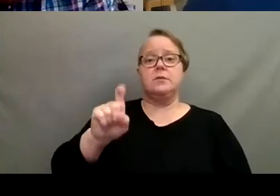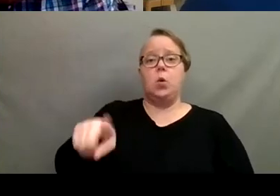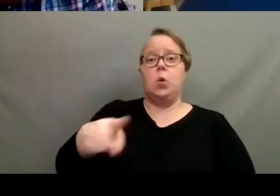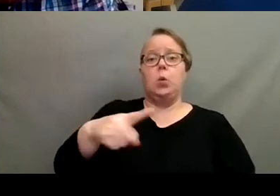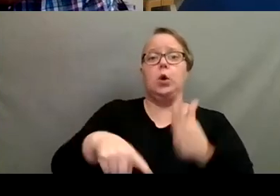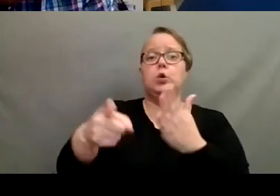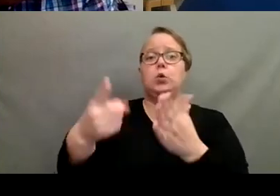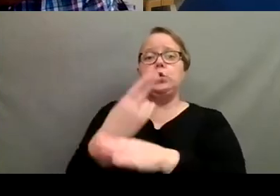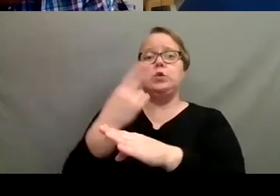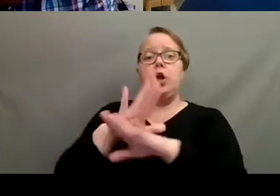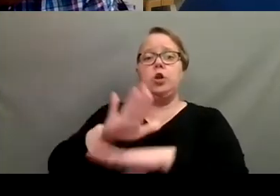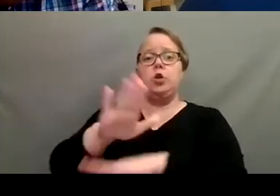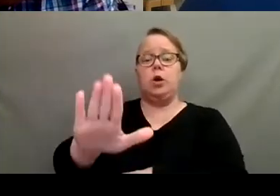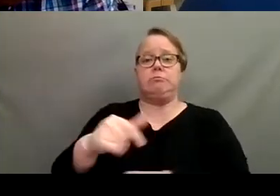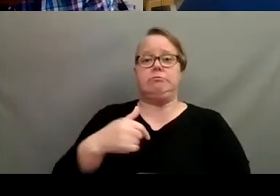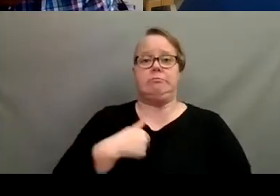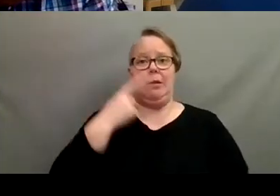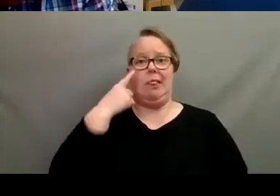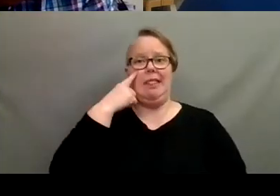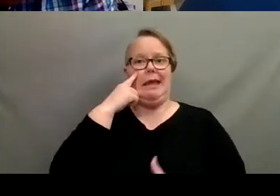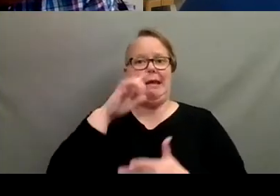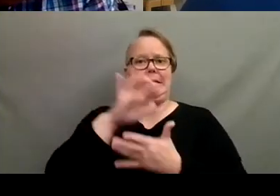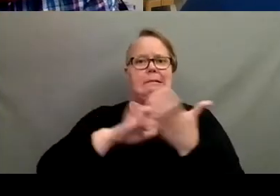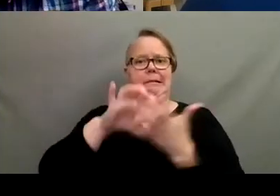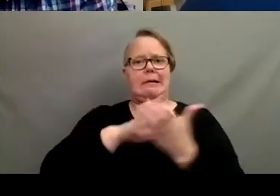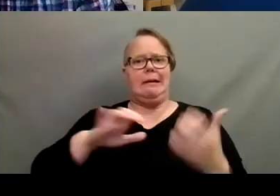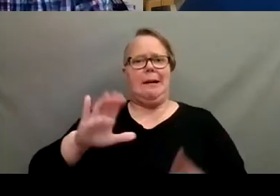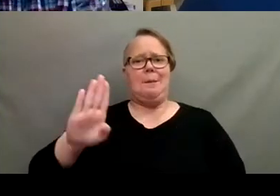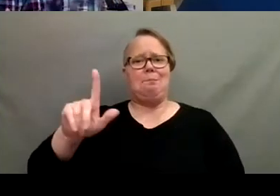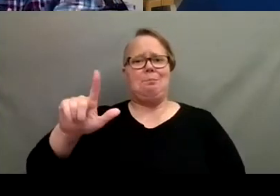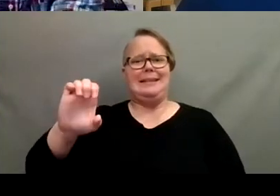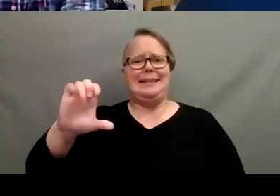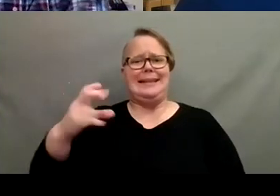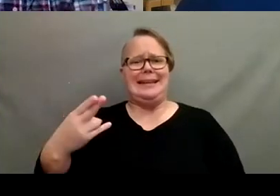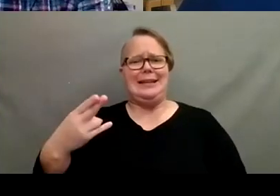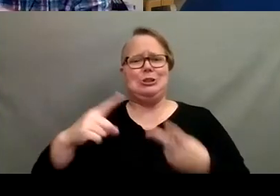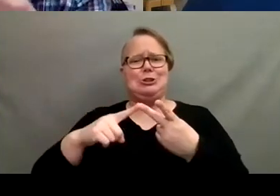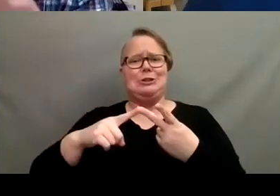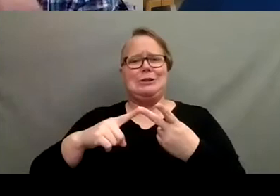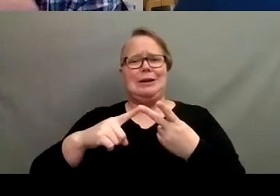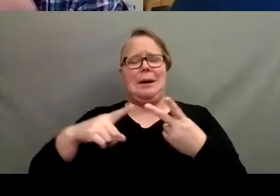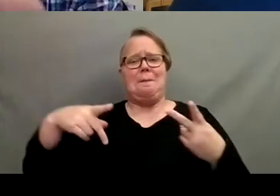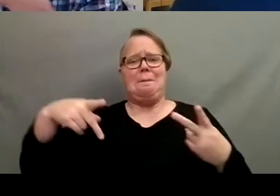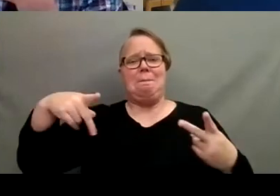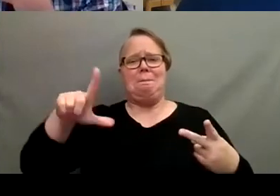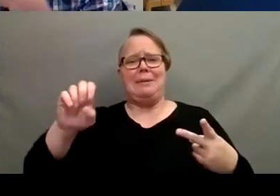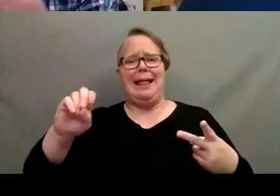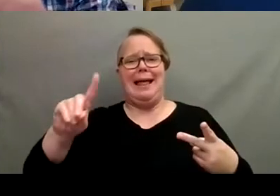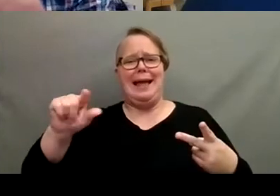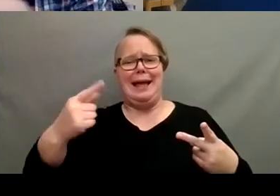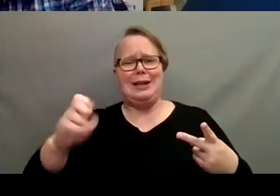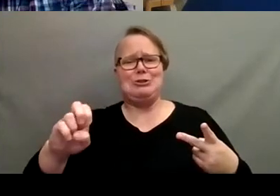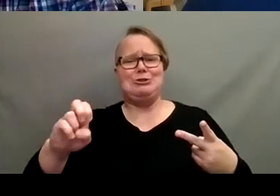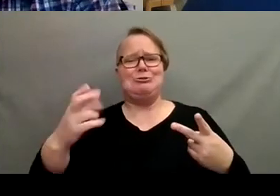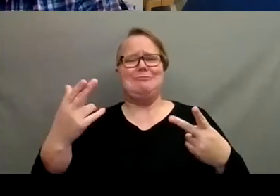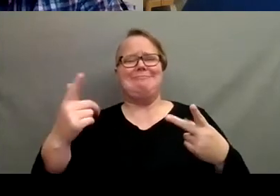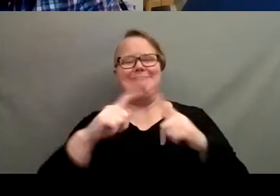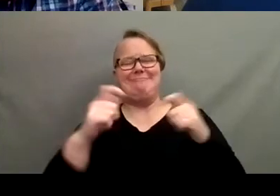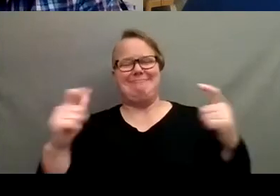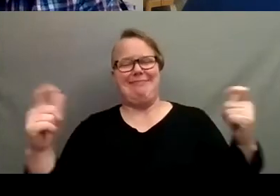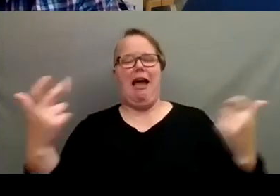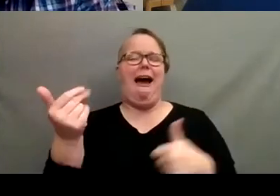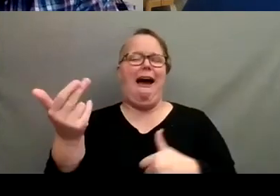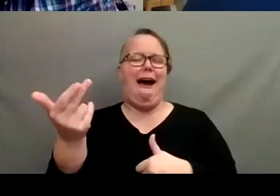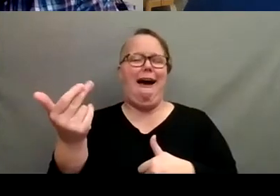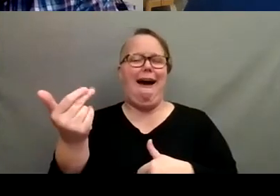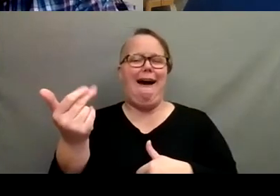was thinking a mixture of bleach and pledge and, you know, ammonia salts. No, I would say, uh, it would be a damp,